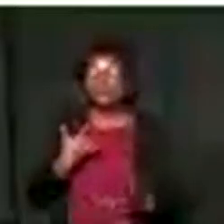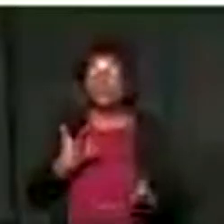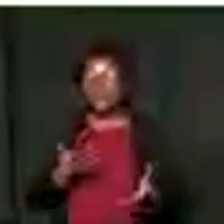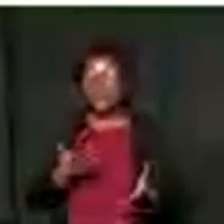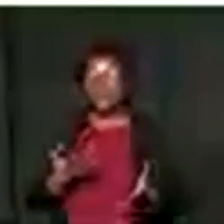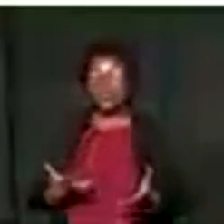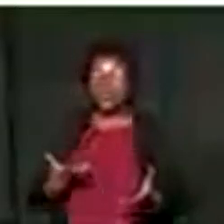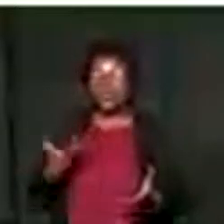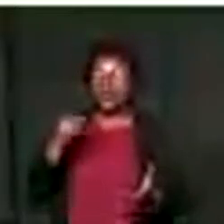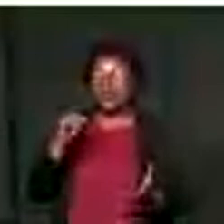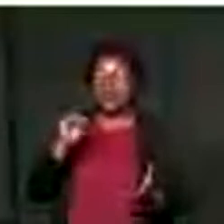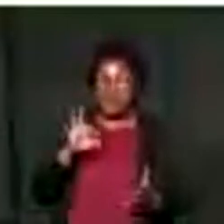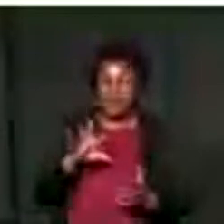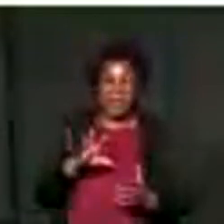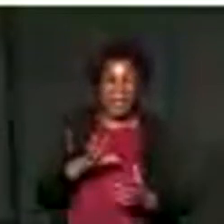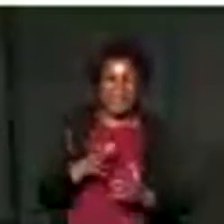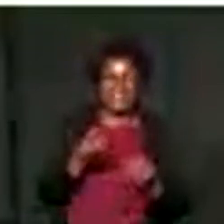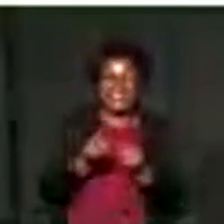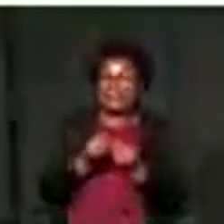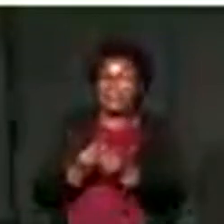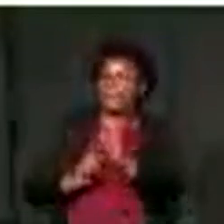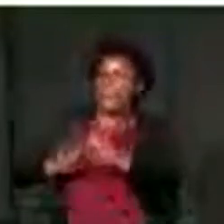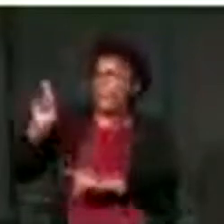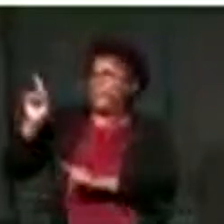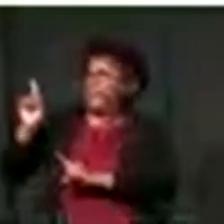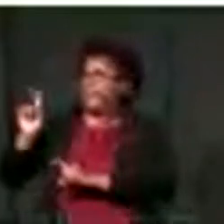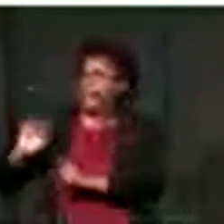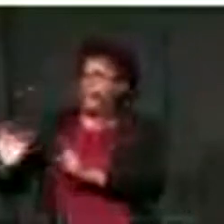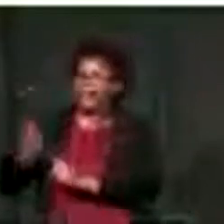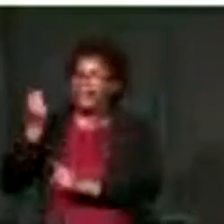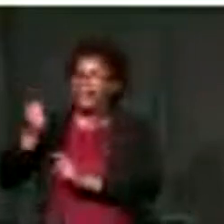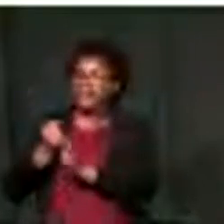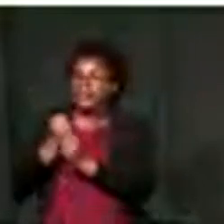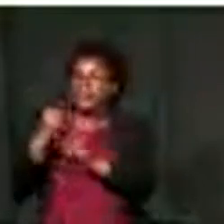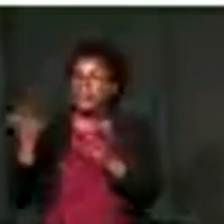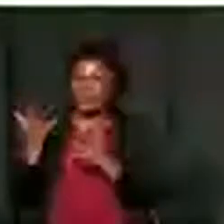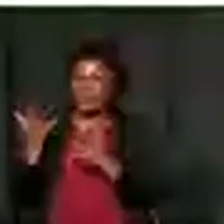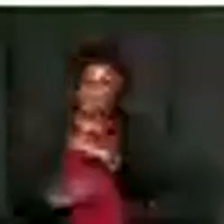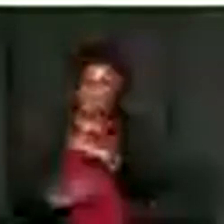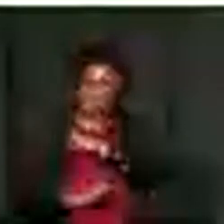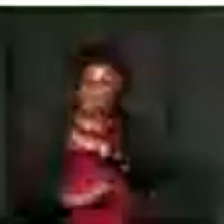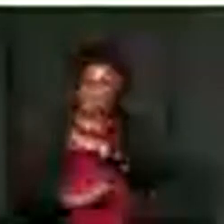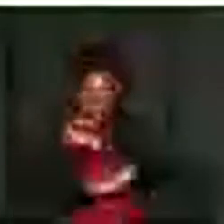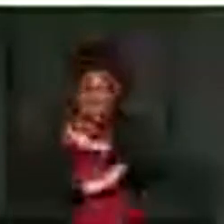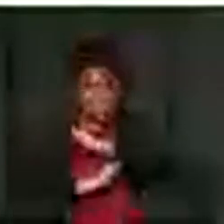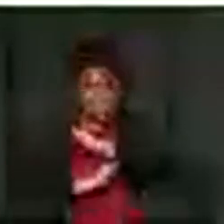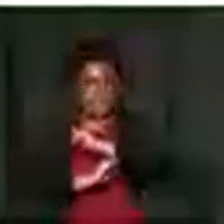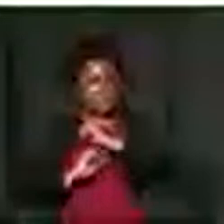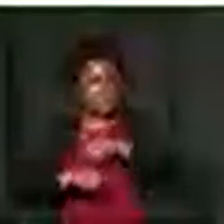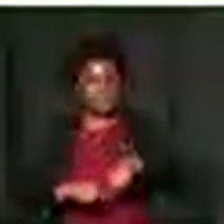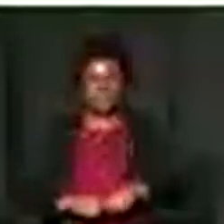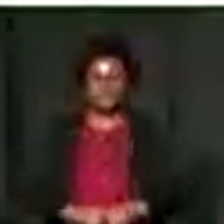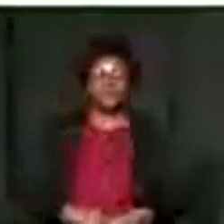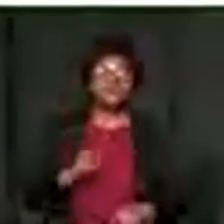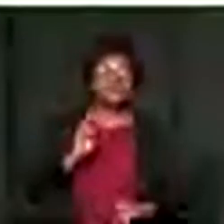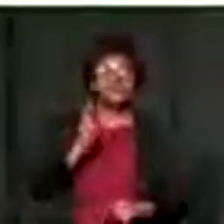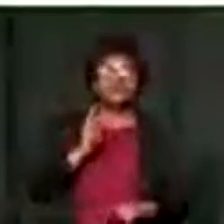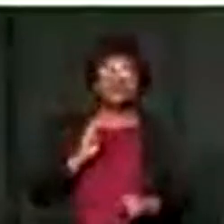to us, you won't get us. So let me also, the Honourable Chair,